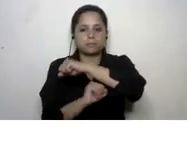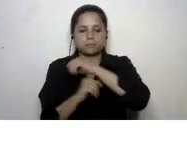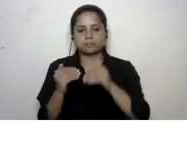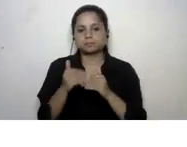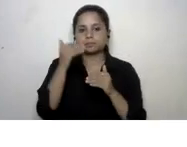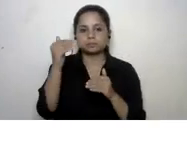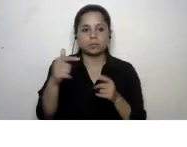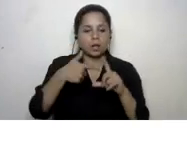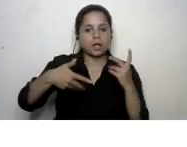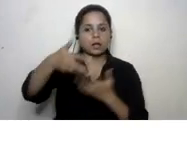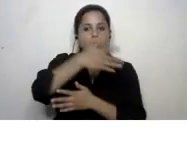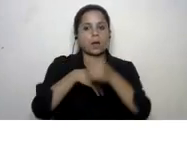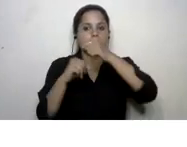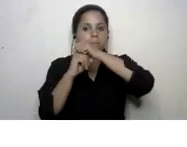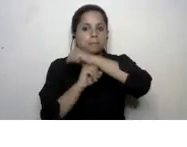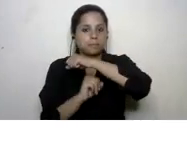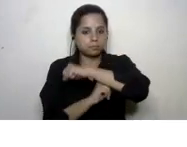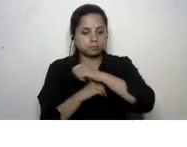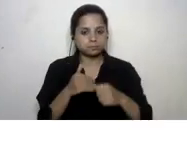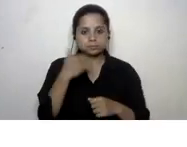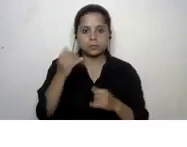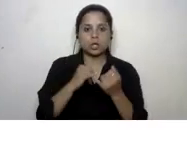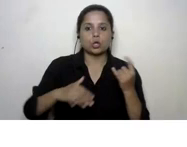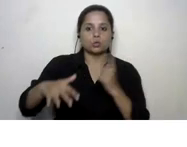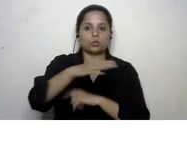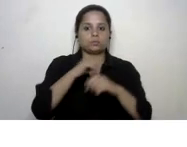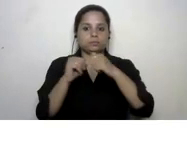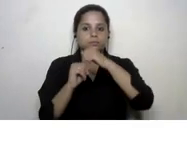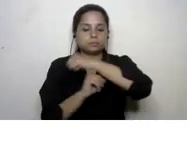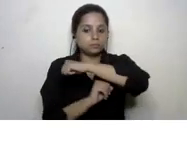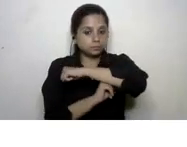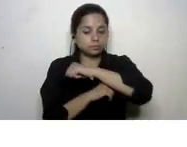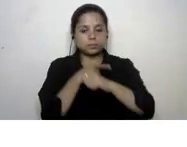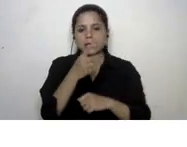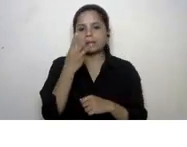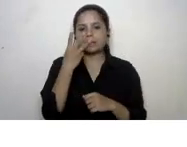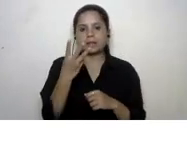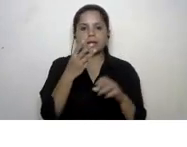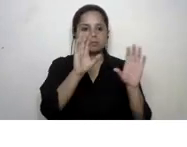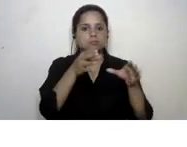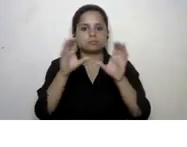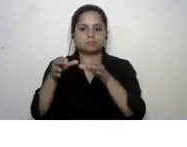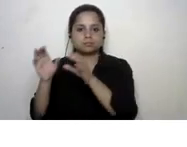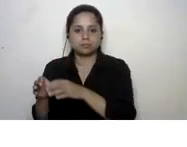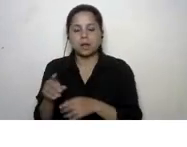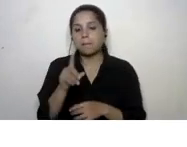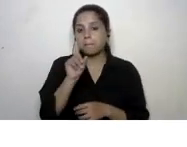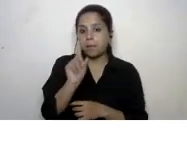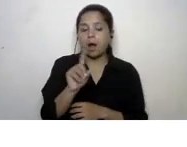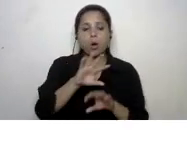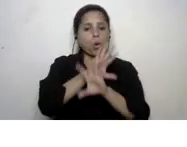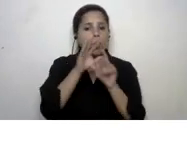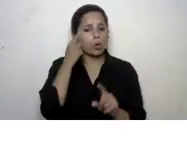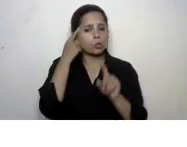the environmental pillar then we have a social pillar it's basically just three broad categories but all the goals